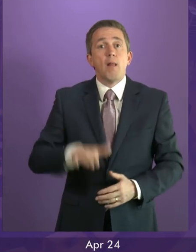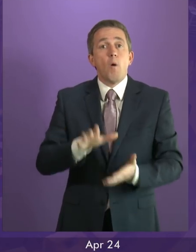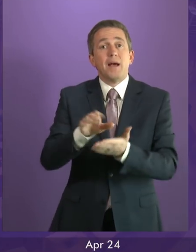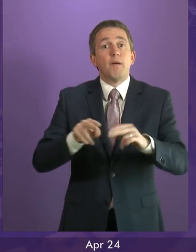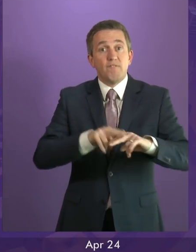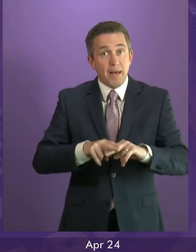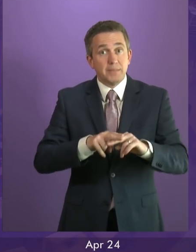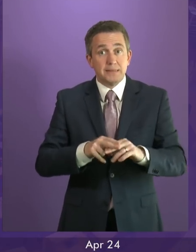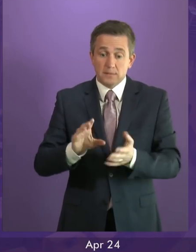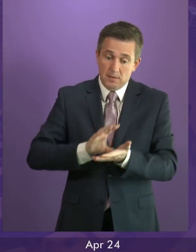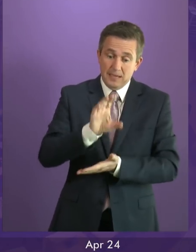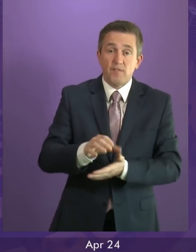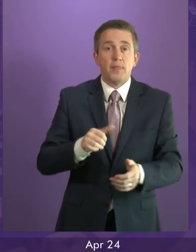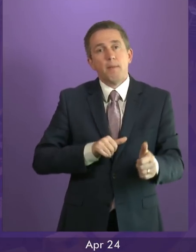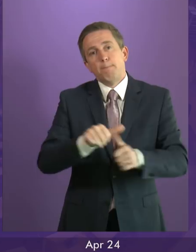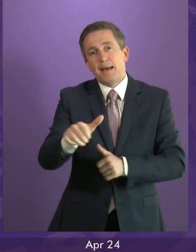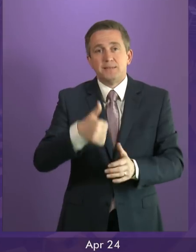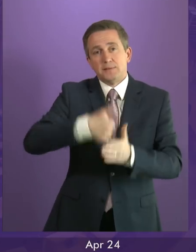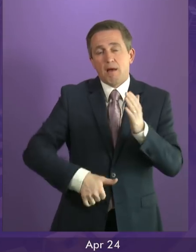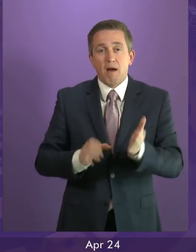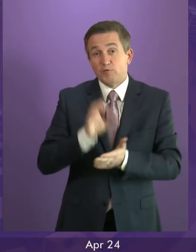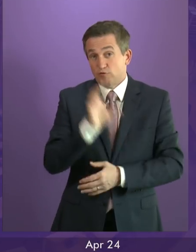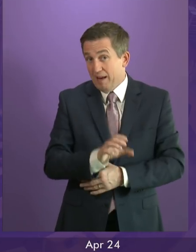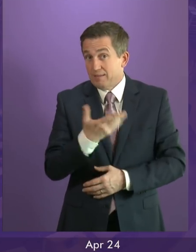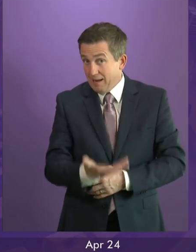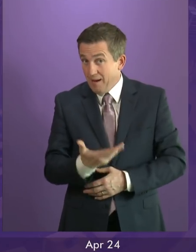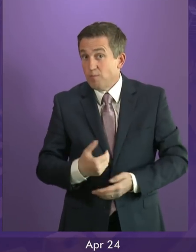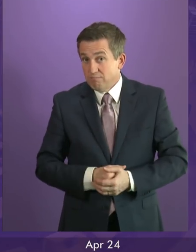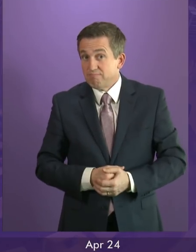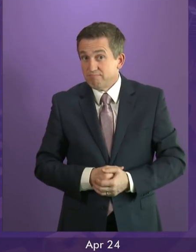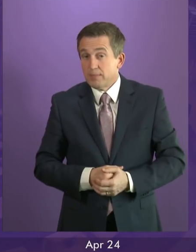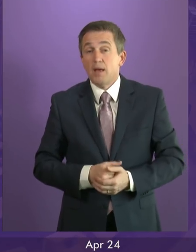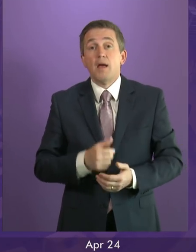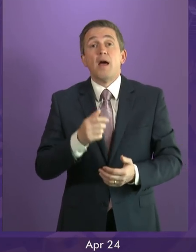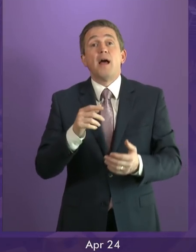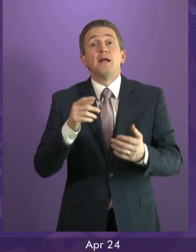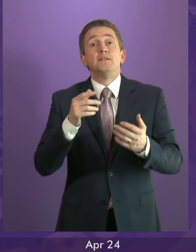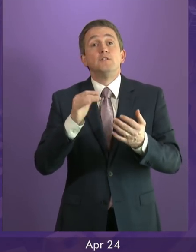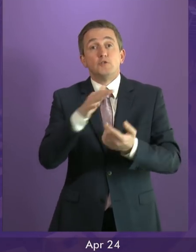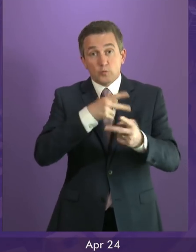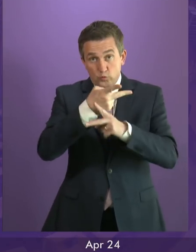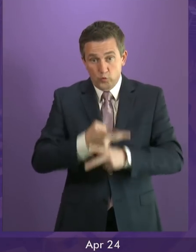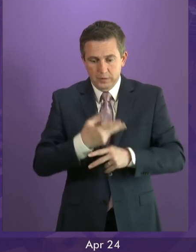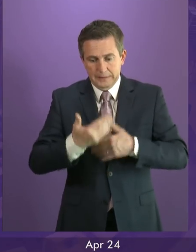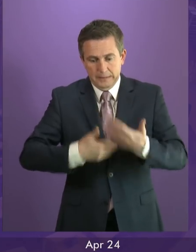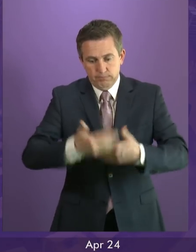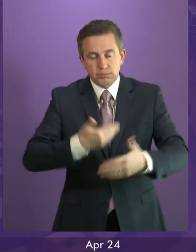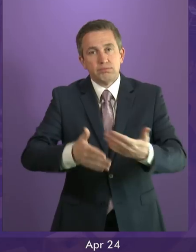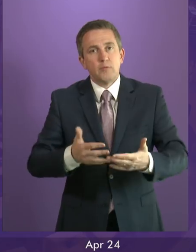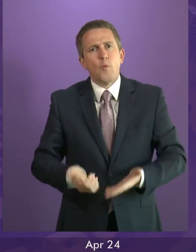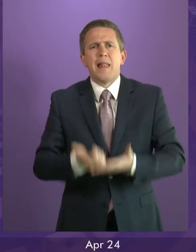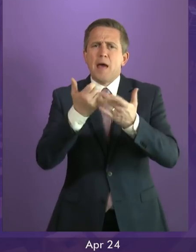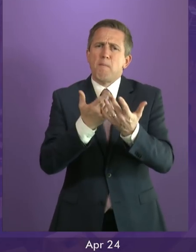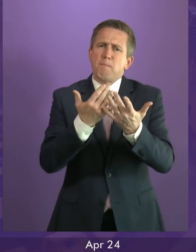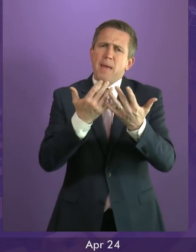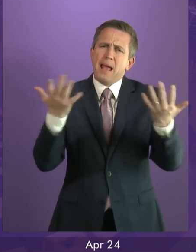because of our use of the welfare powers and the process of completing that will benefit low-income individuals and families the length